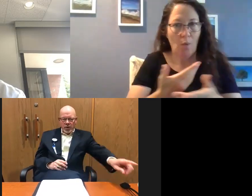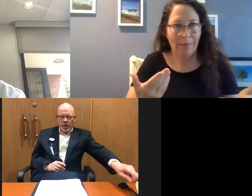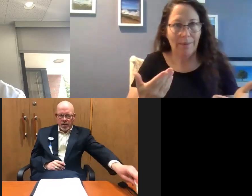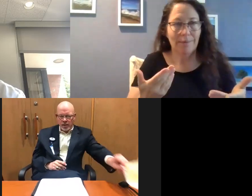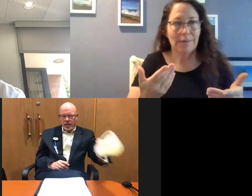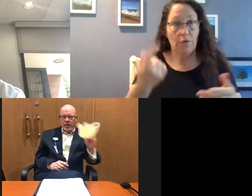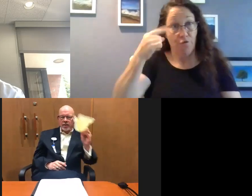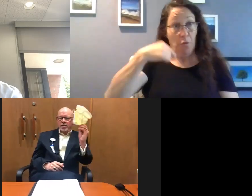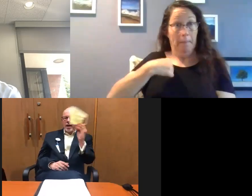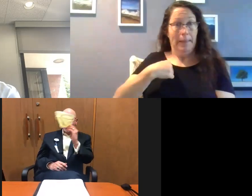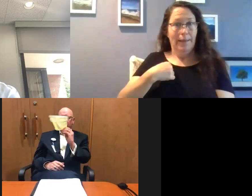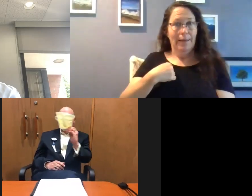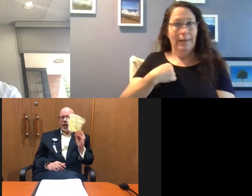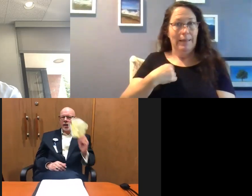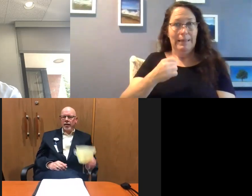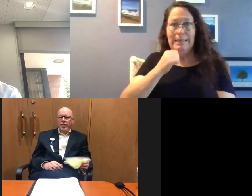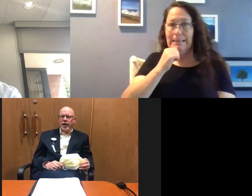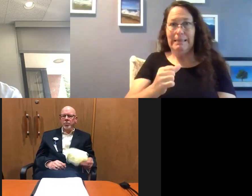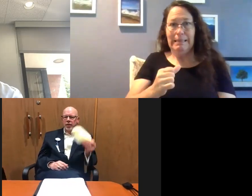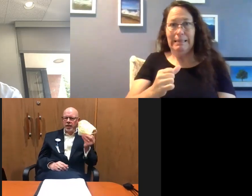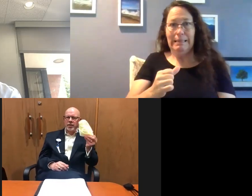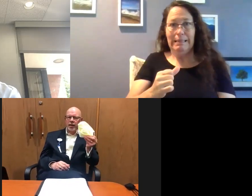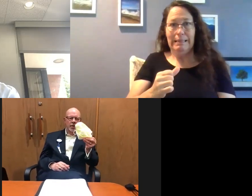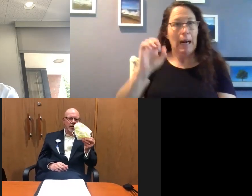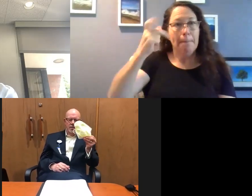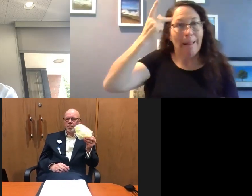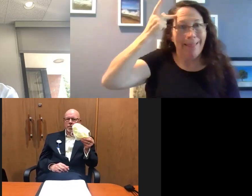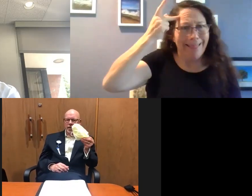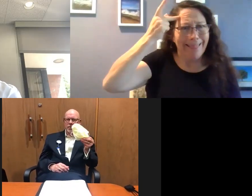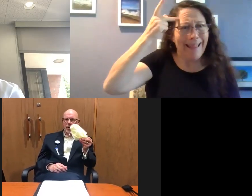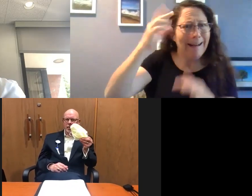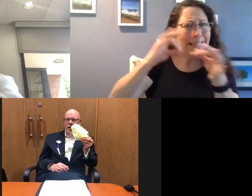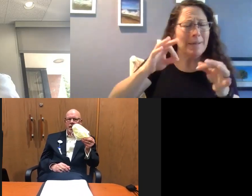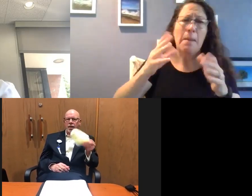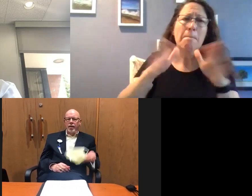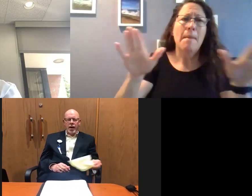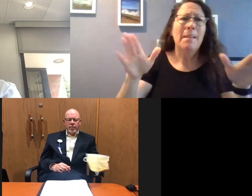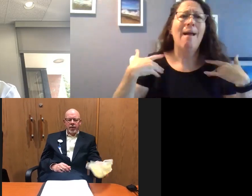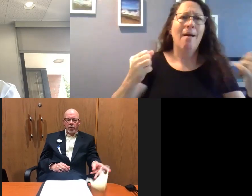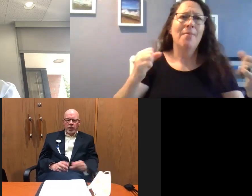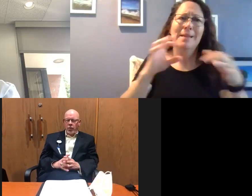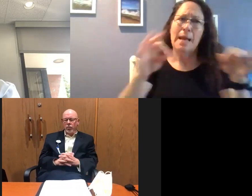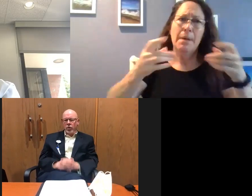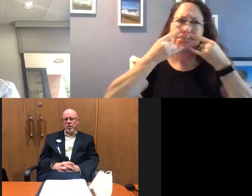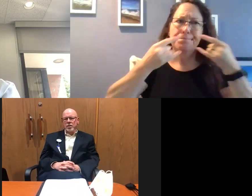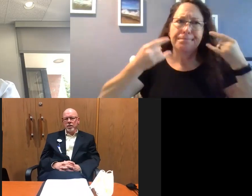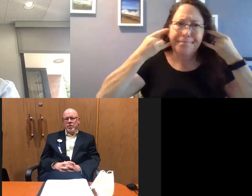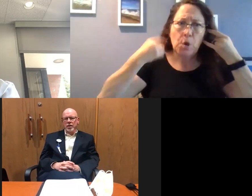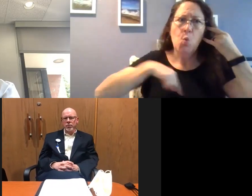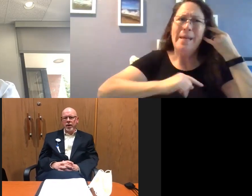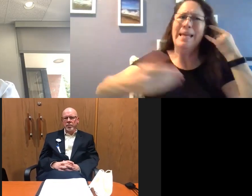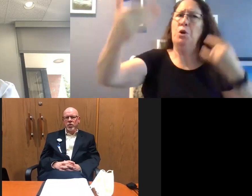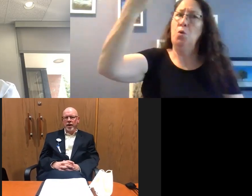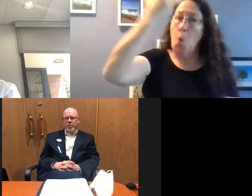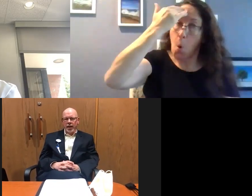and for me, I mean, this is not a, uh, political statement. This is a public health statement, um, that we know what works in terms